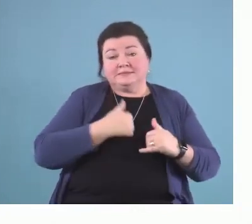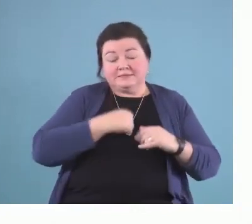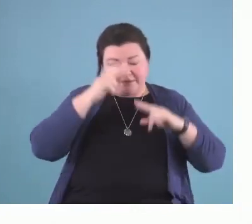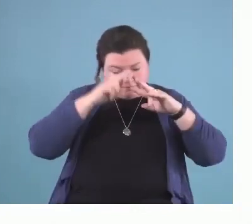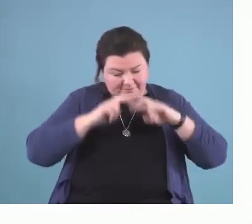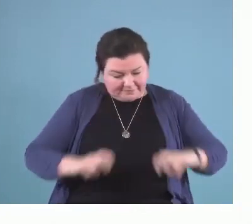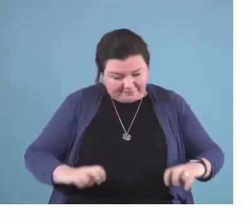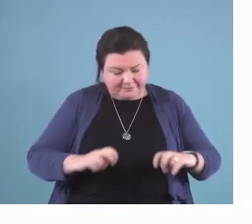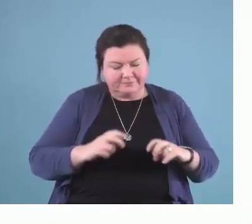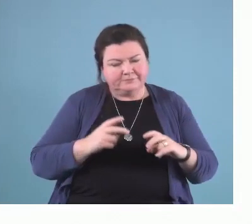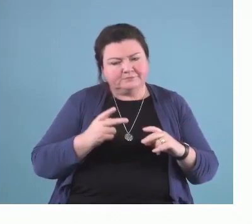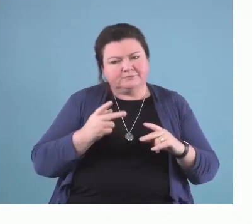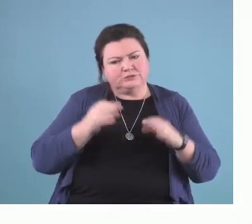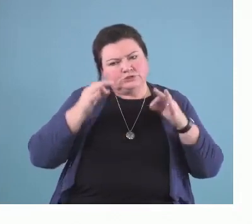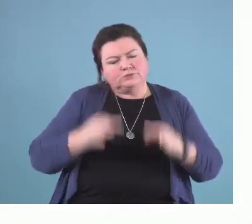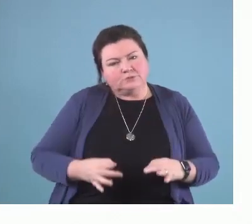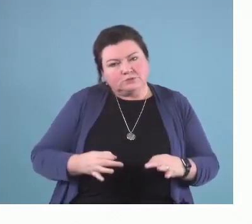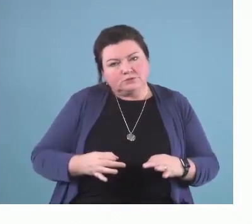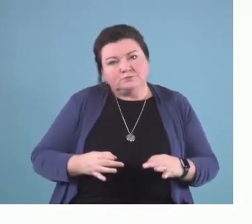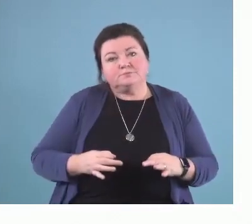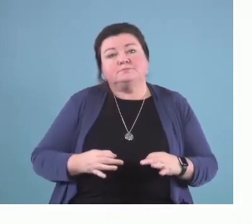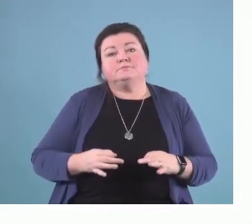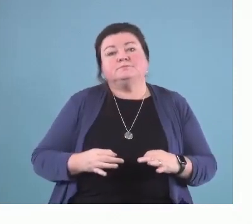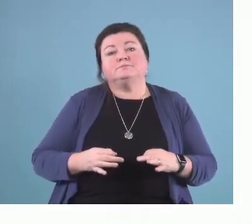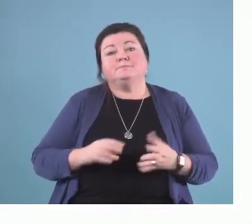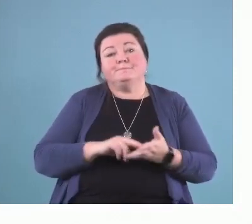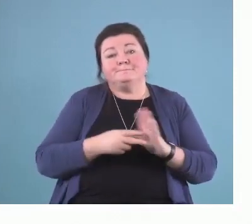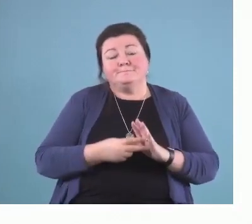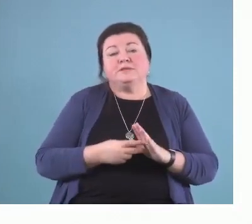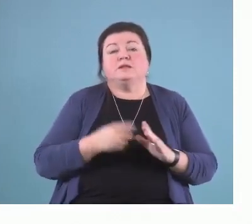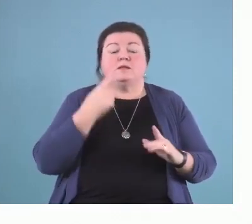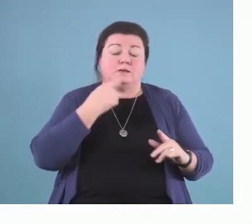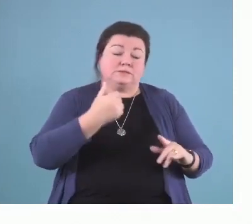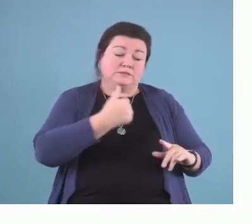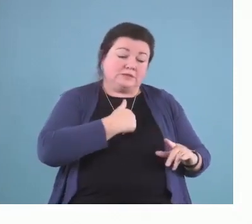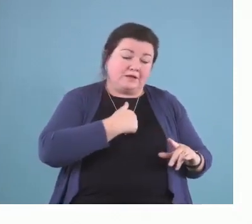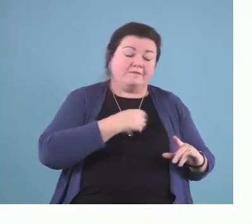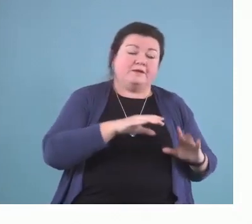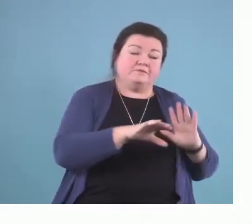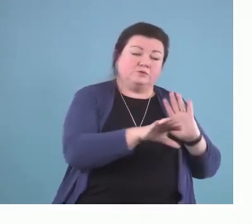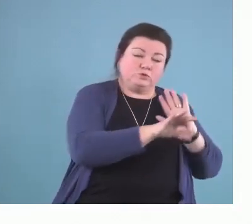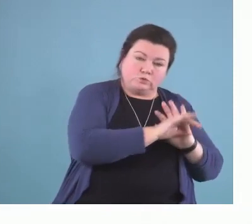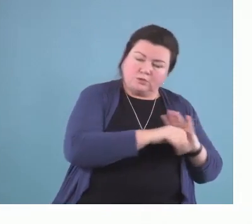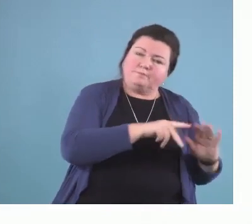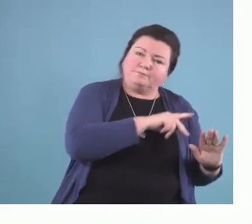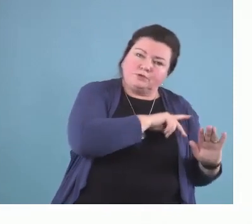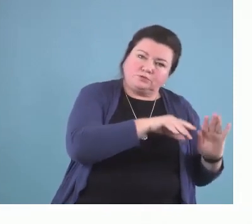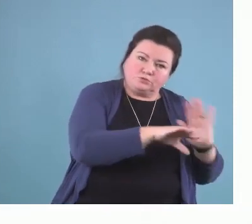that the satisfaction of the needs for autonomy, choice, individual choice or personal choice,